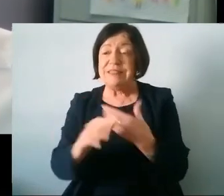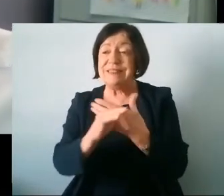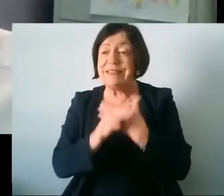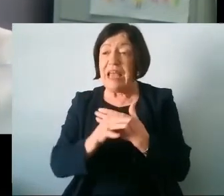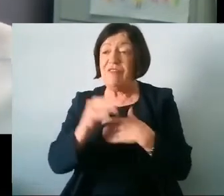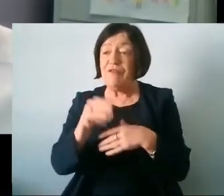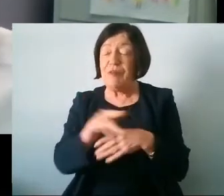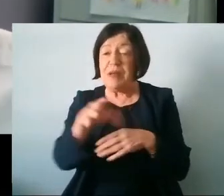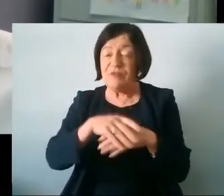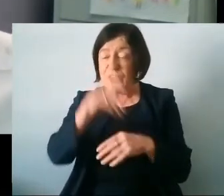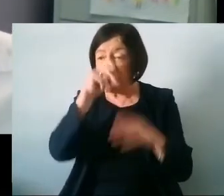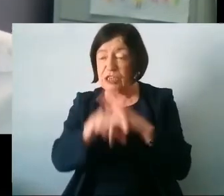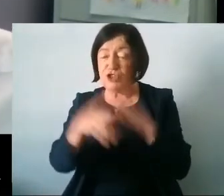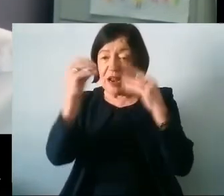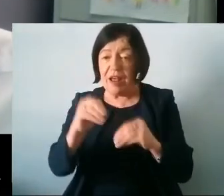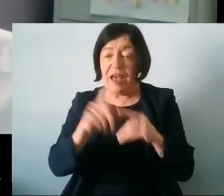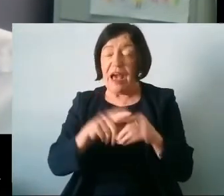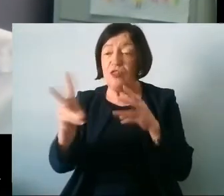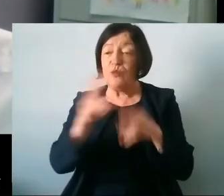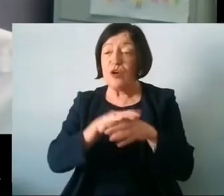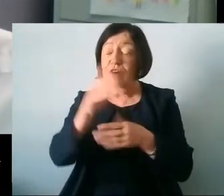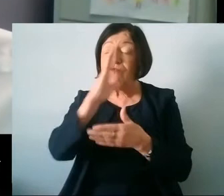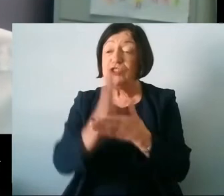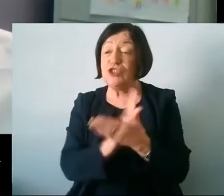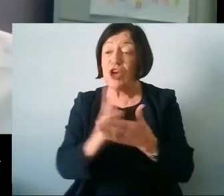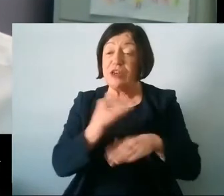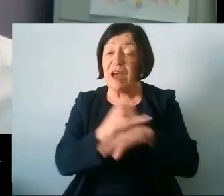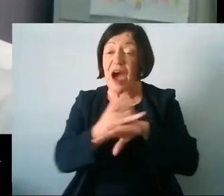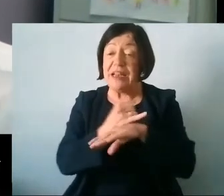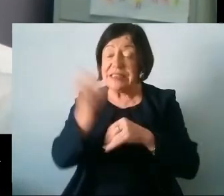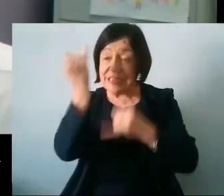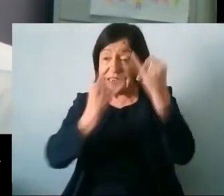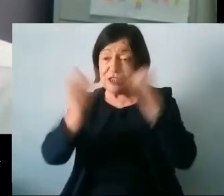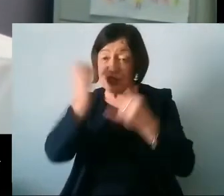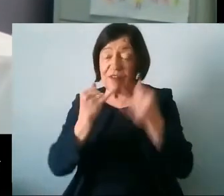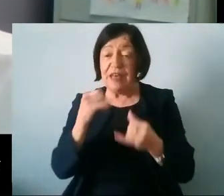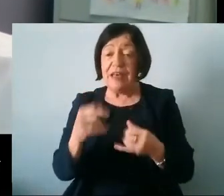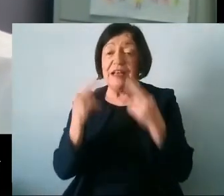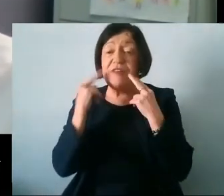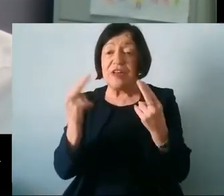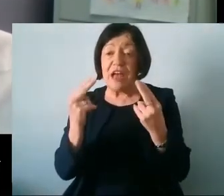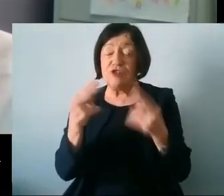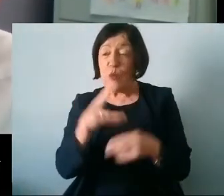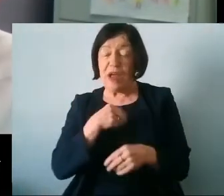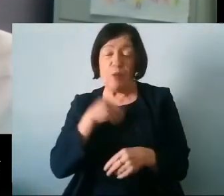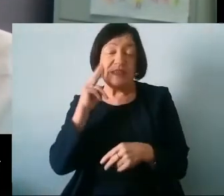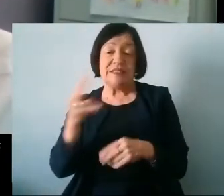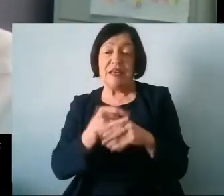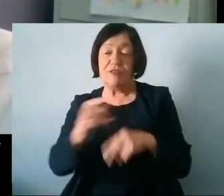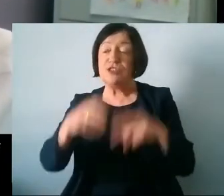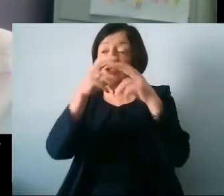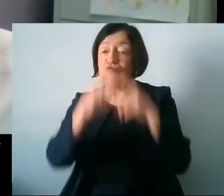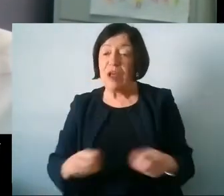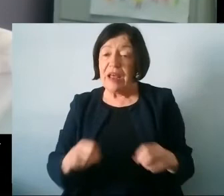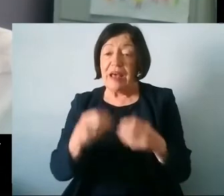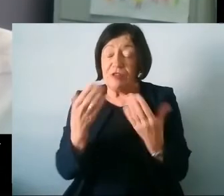teacher educators and the work of the shared island initiative in the shared island unit so it's a it's a natural synergy which we see in this research call that's out at the